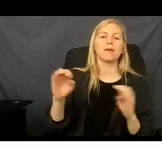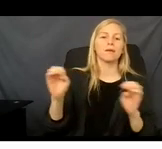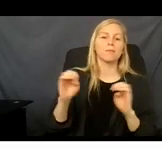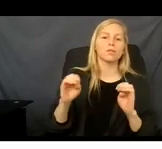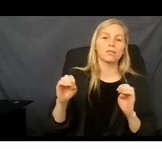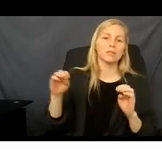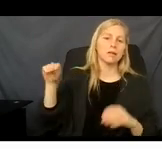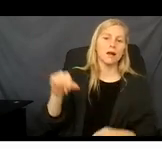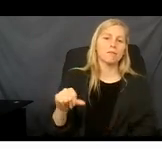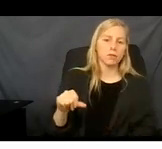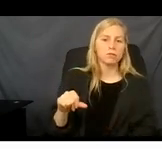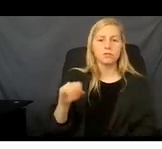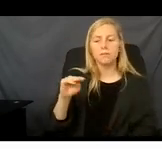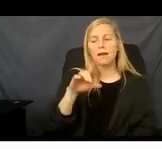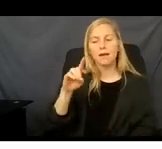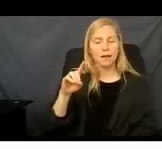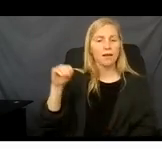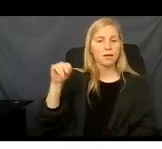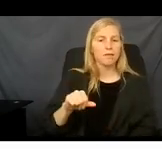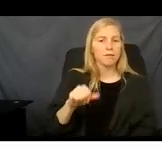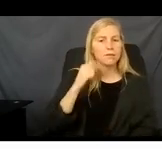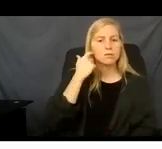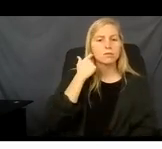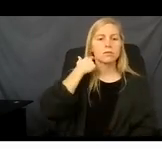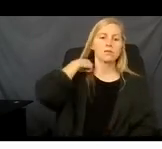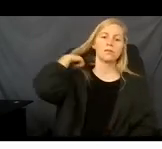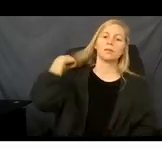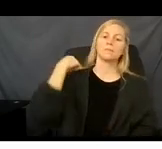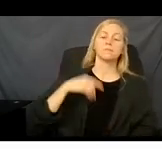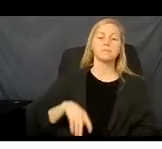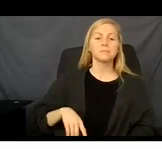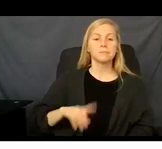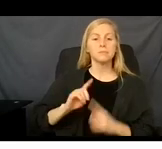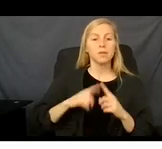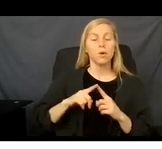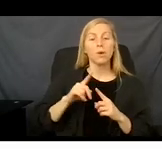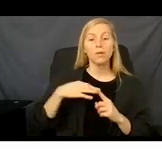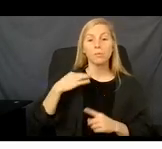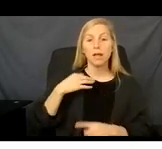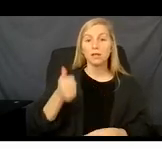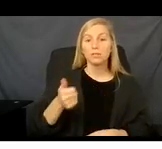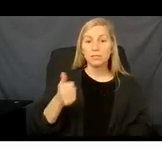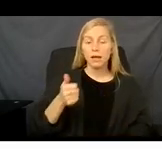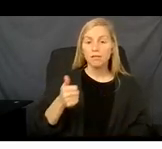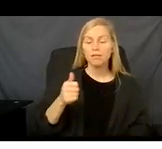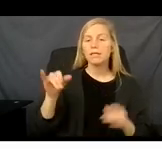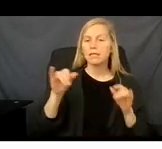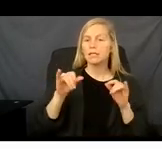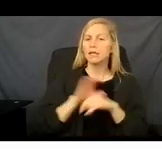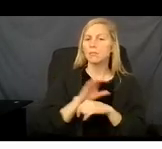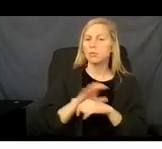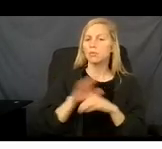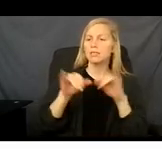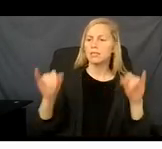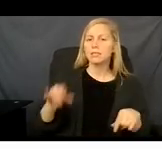situation. When you apply by yourself, the system will still consider your